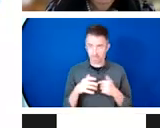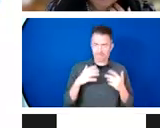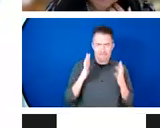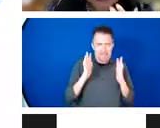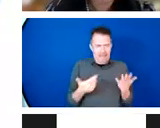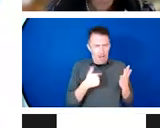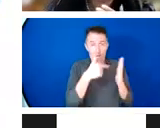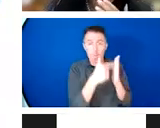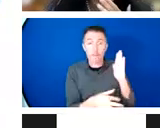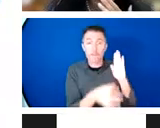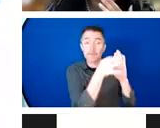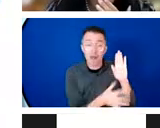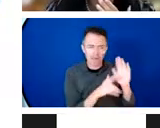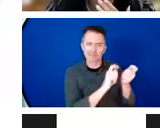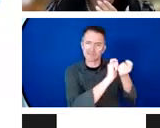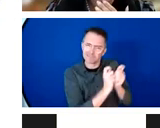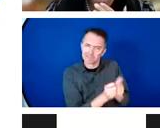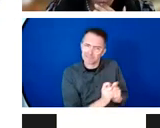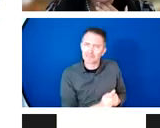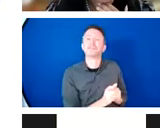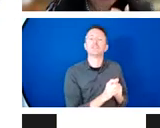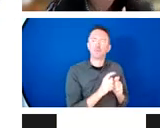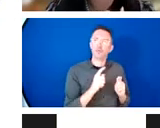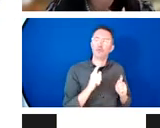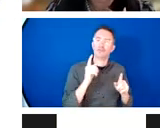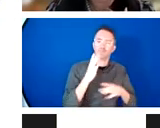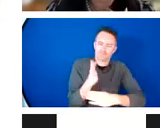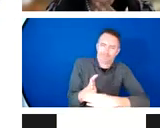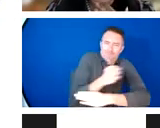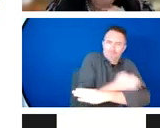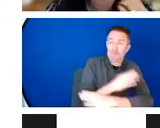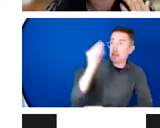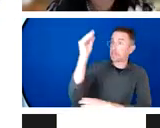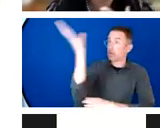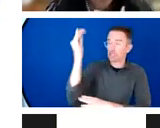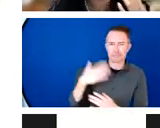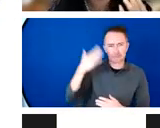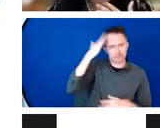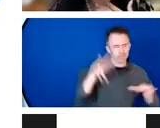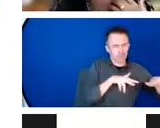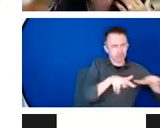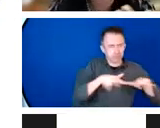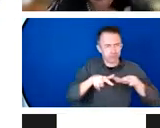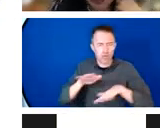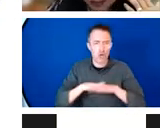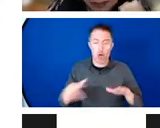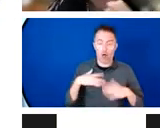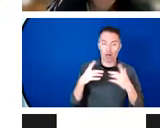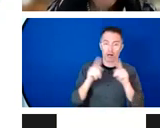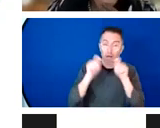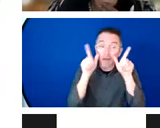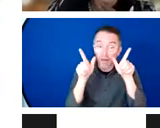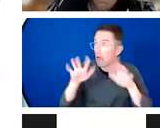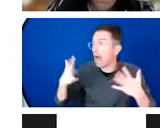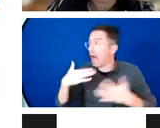We need that climate financing to go to adaptation and we've heard from Gareth how some